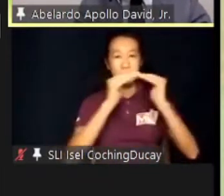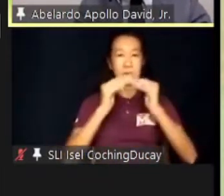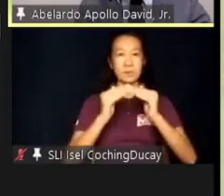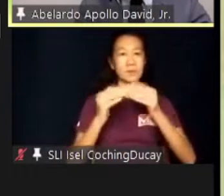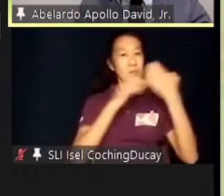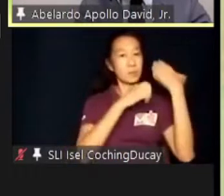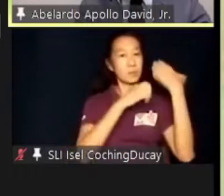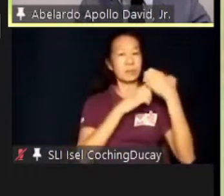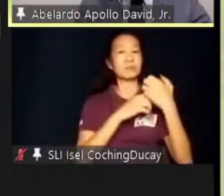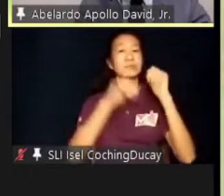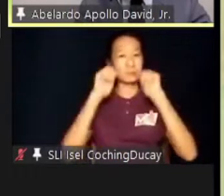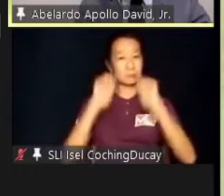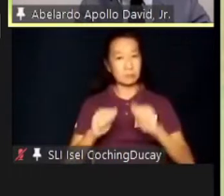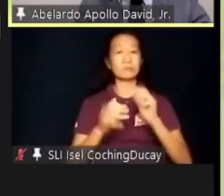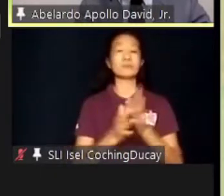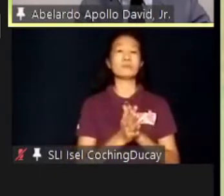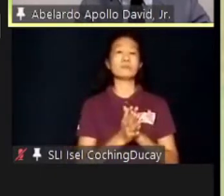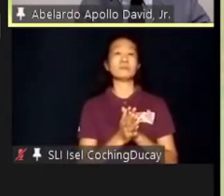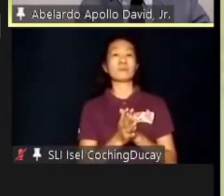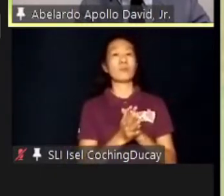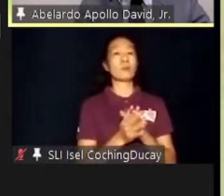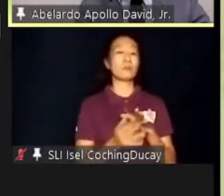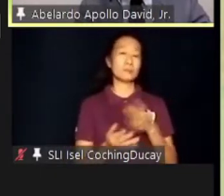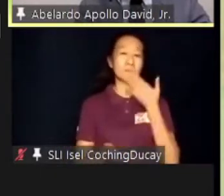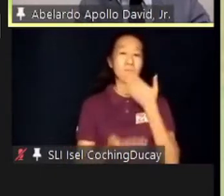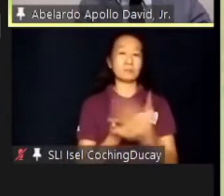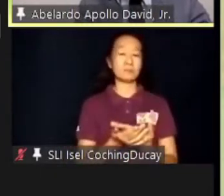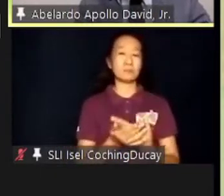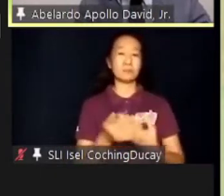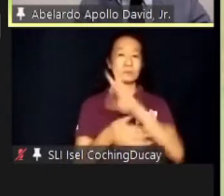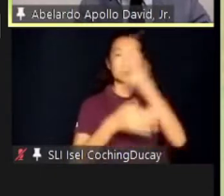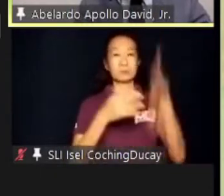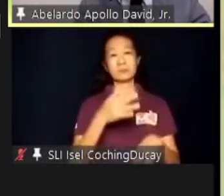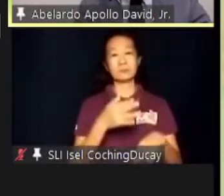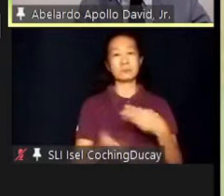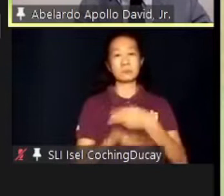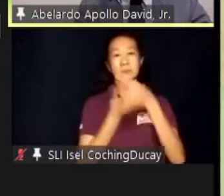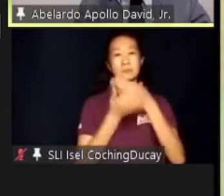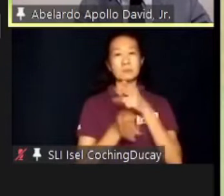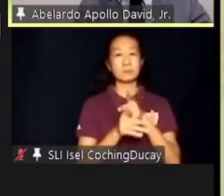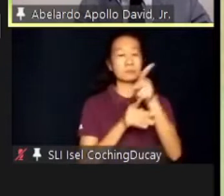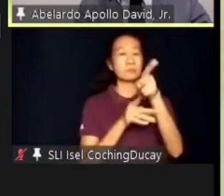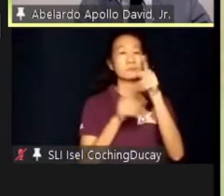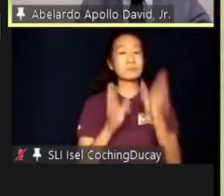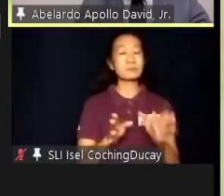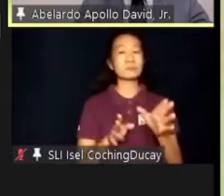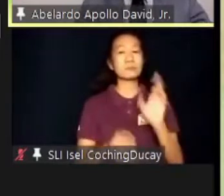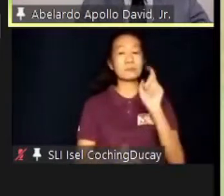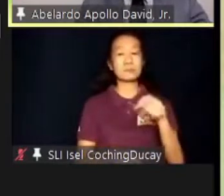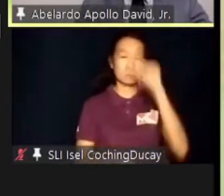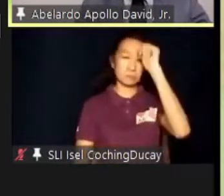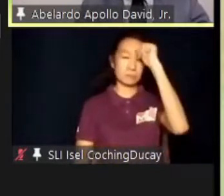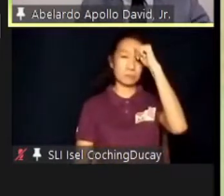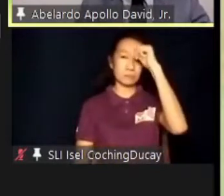achieve more favorable outcomes. As helping professionals, we should all be reminded